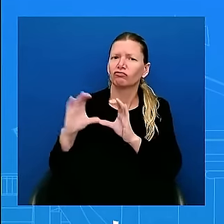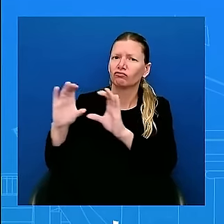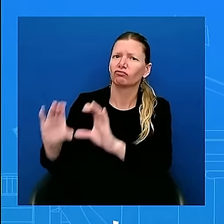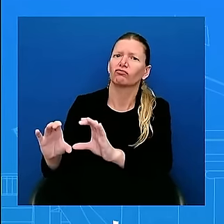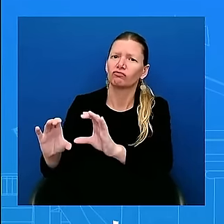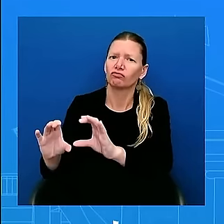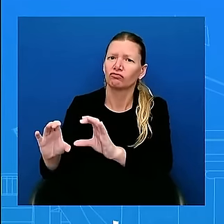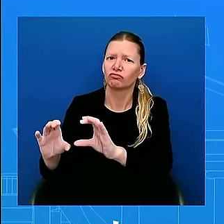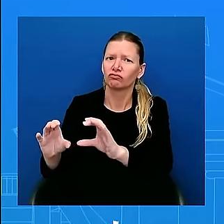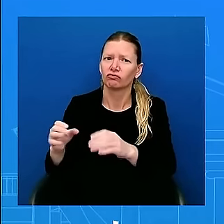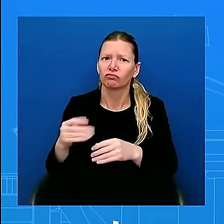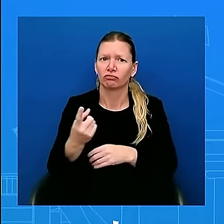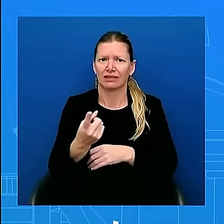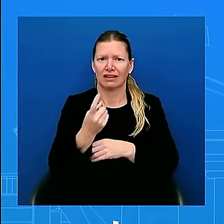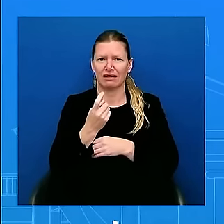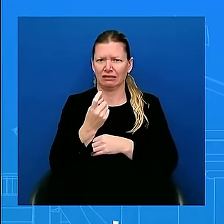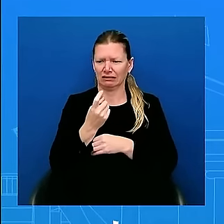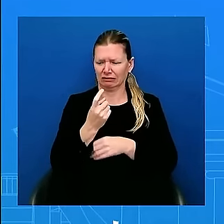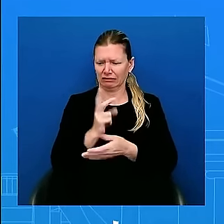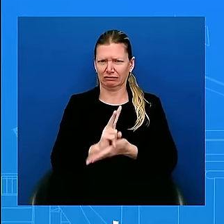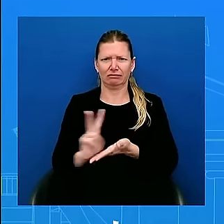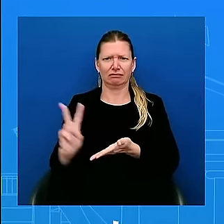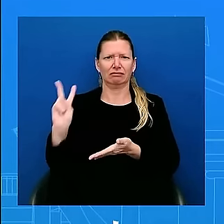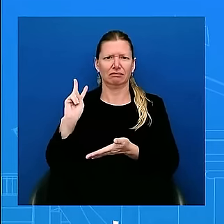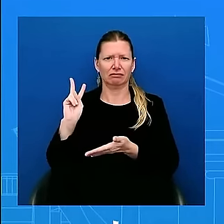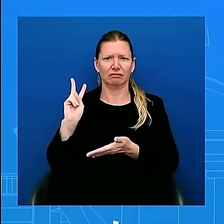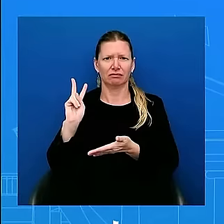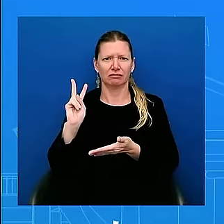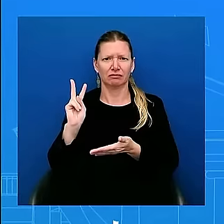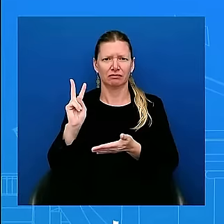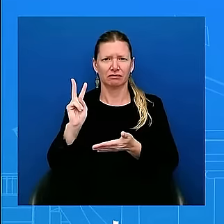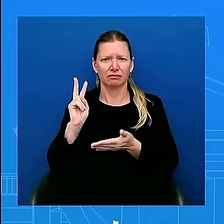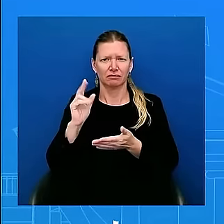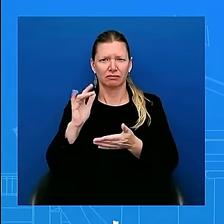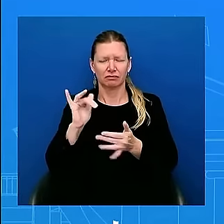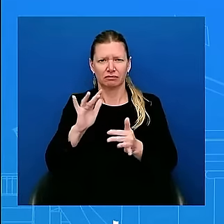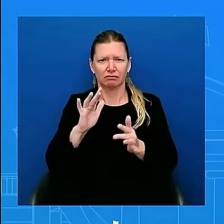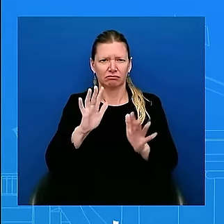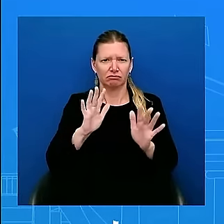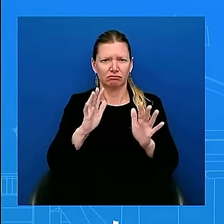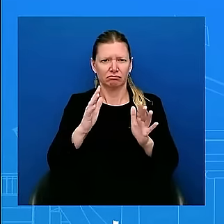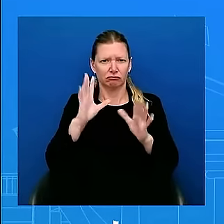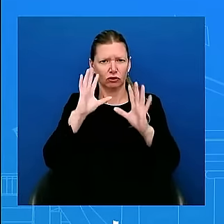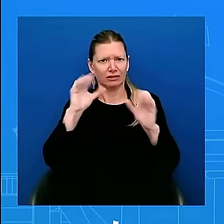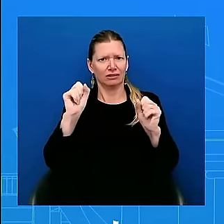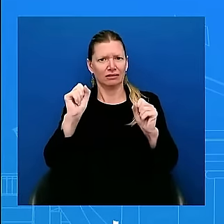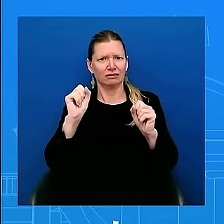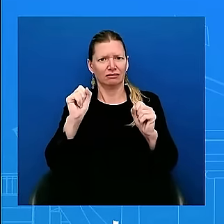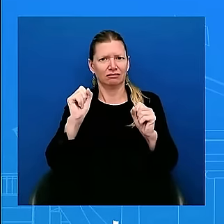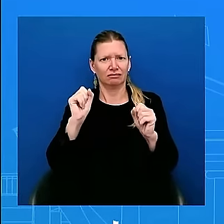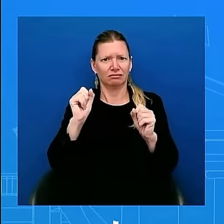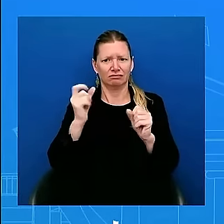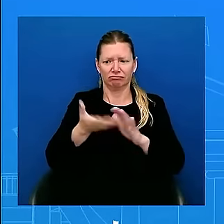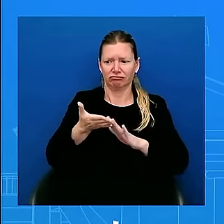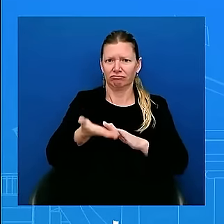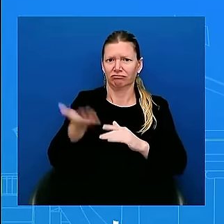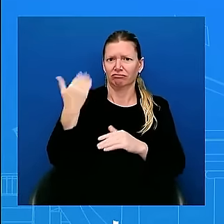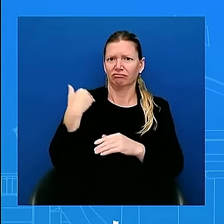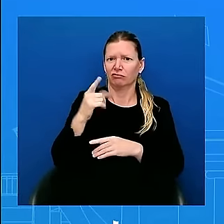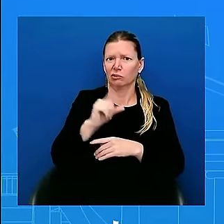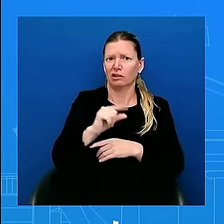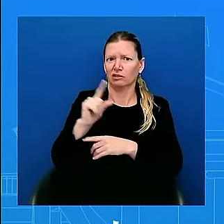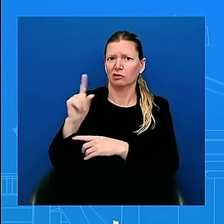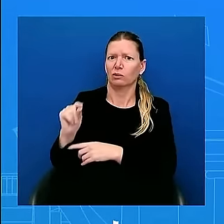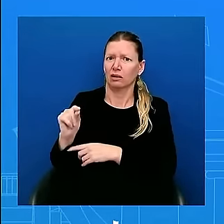days are coming together, that when the president ran in 2020, he talked about passing the torch. He talked